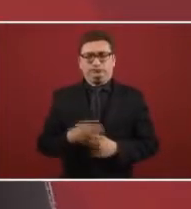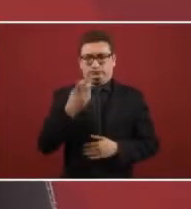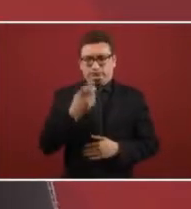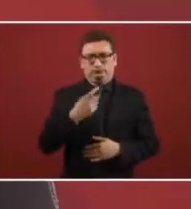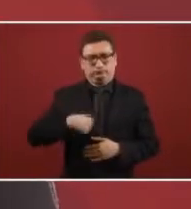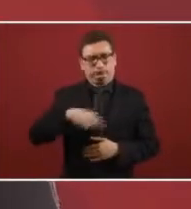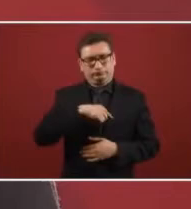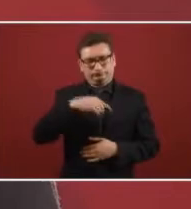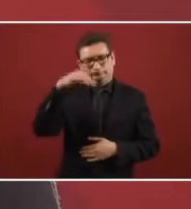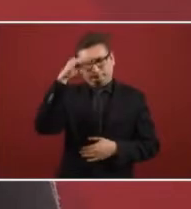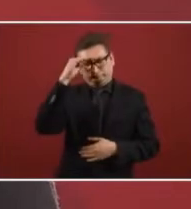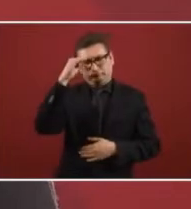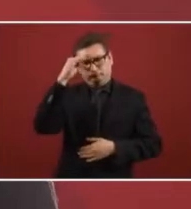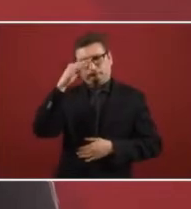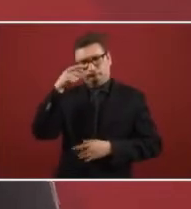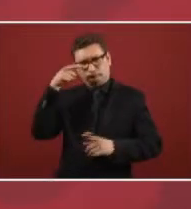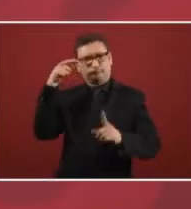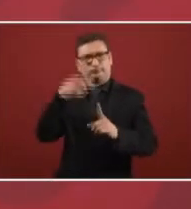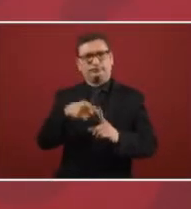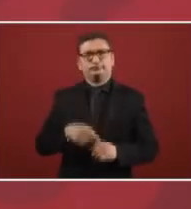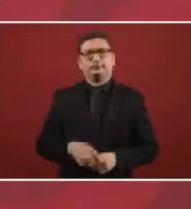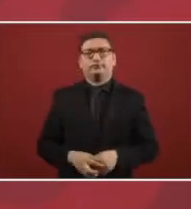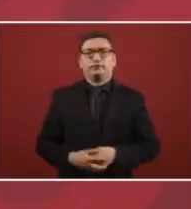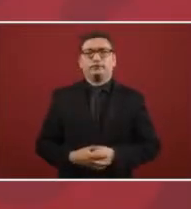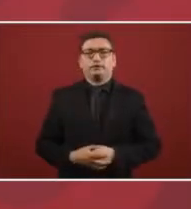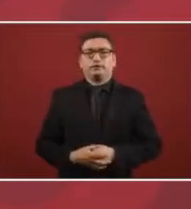is the way in which we are working